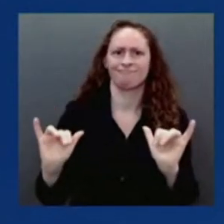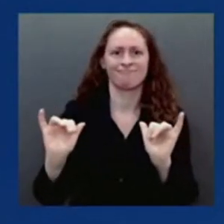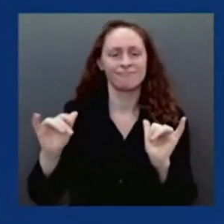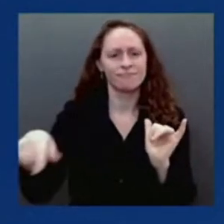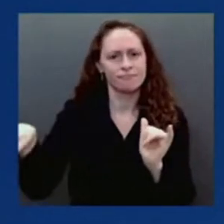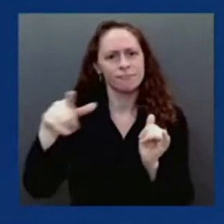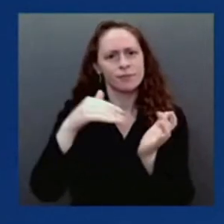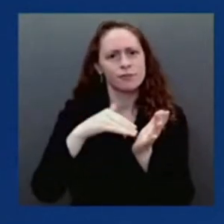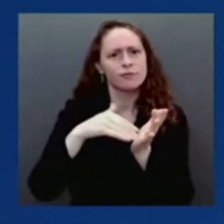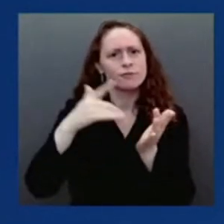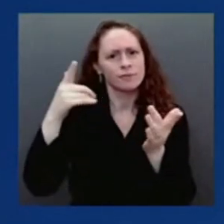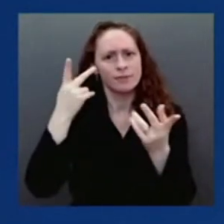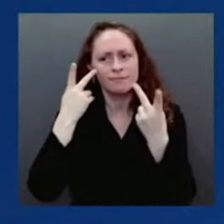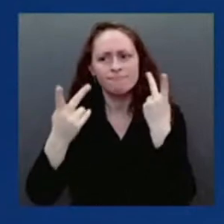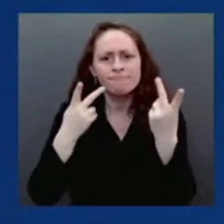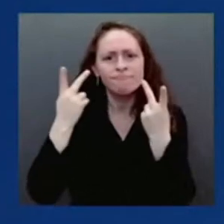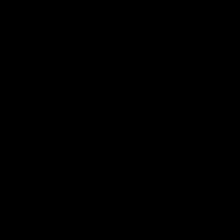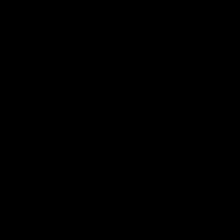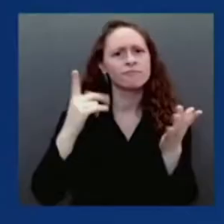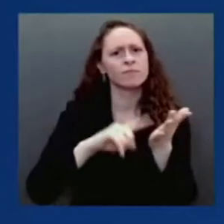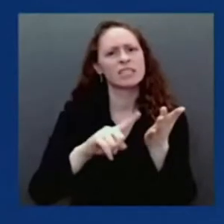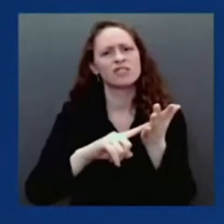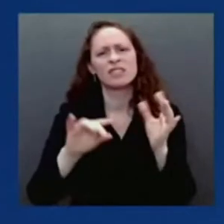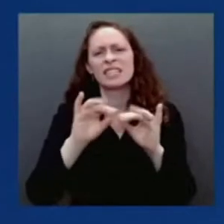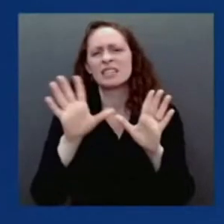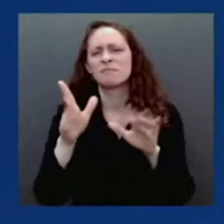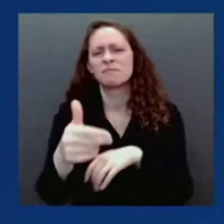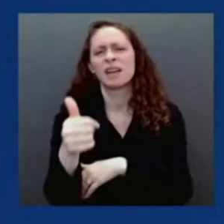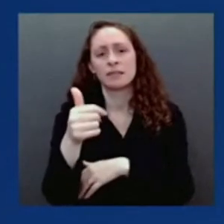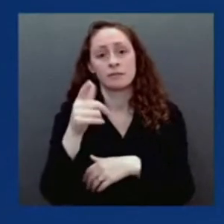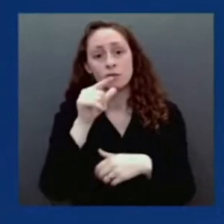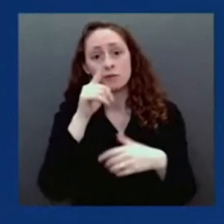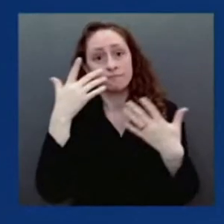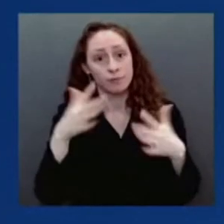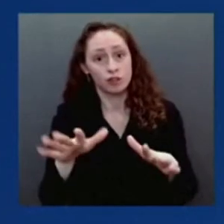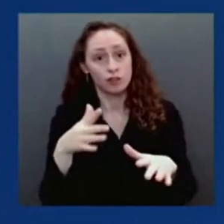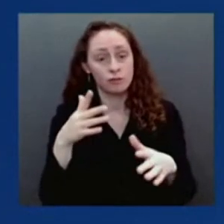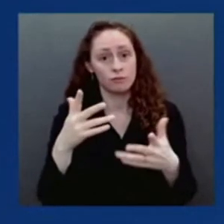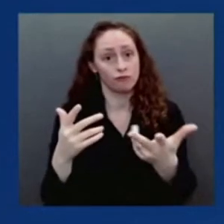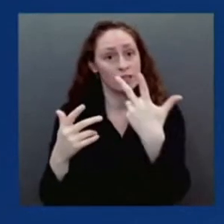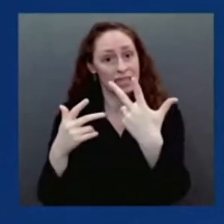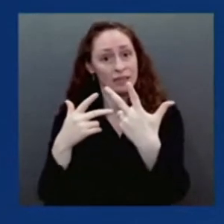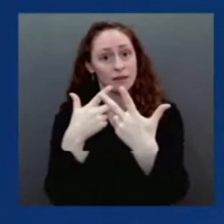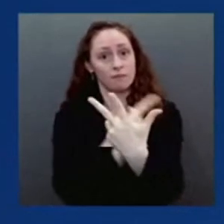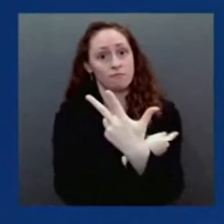And so, we keep driving more progress, with millions of shots going into arms each week.